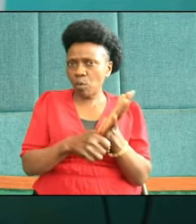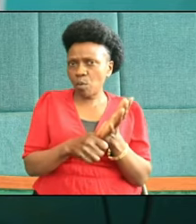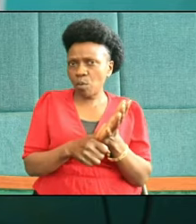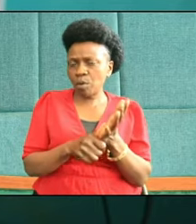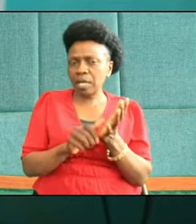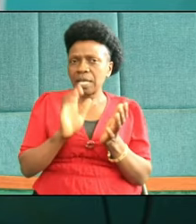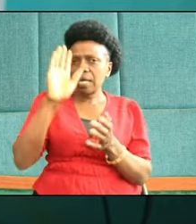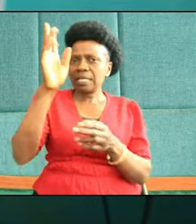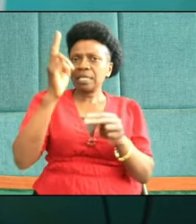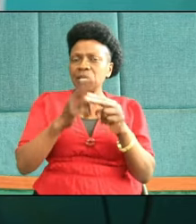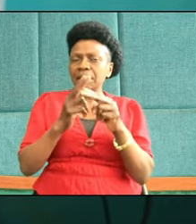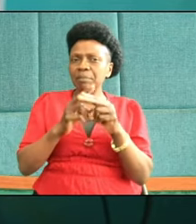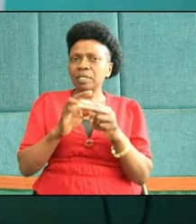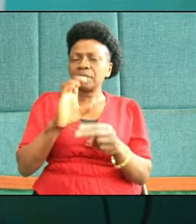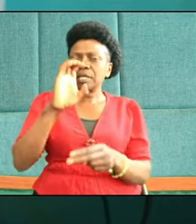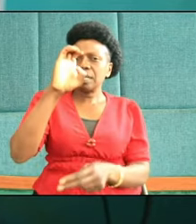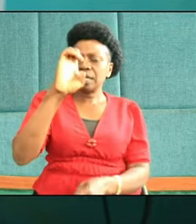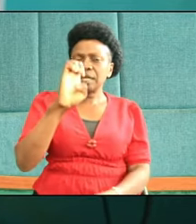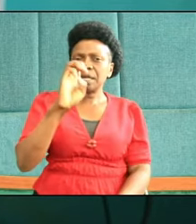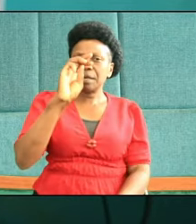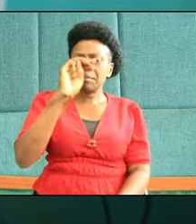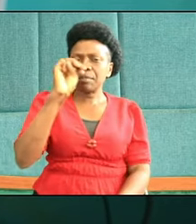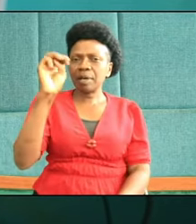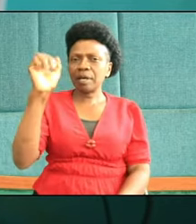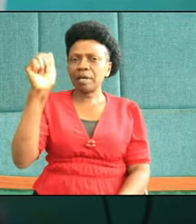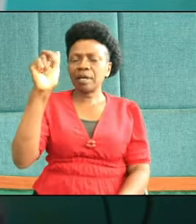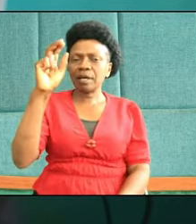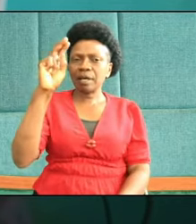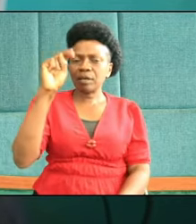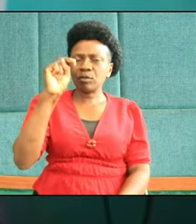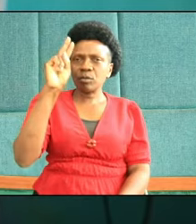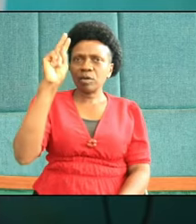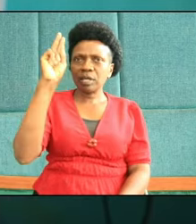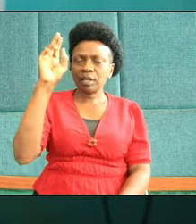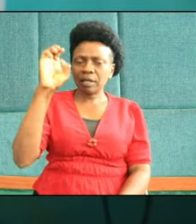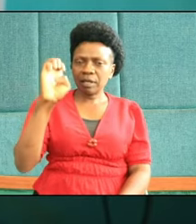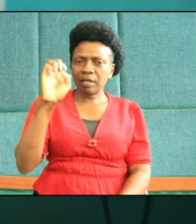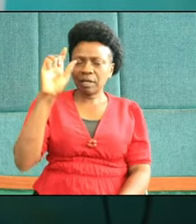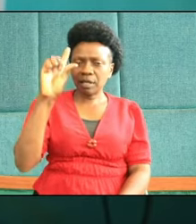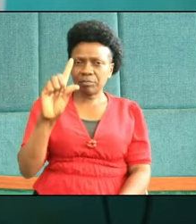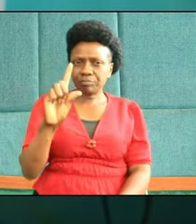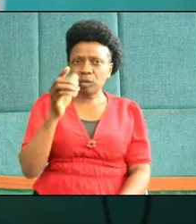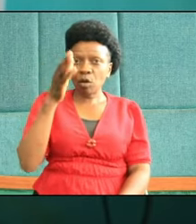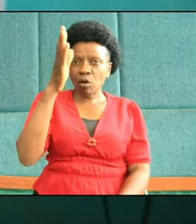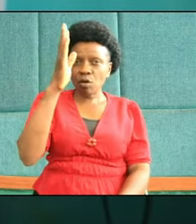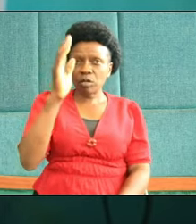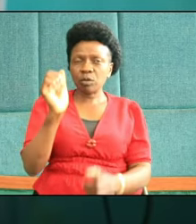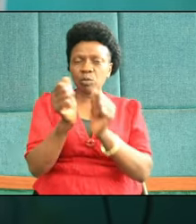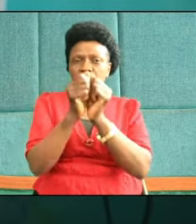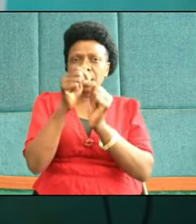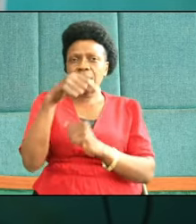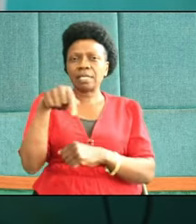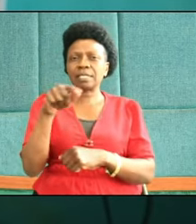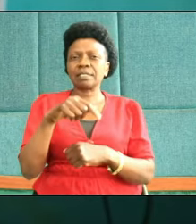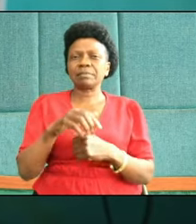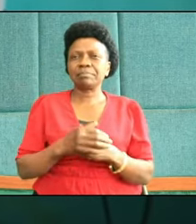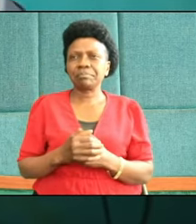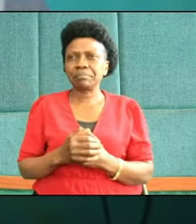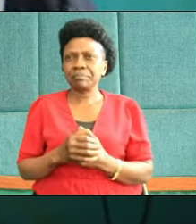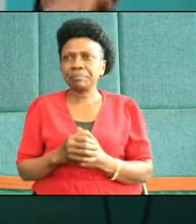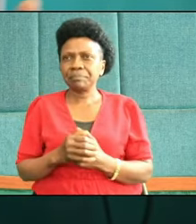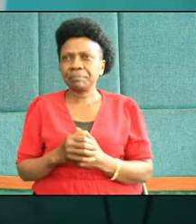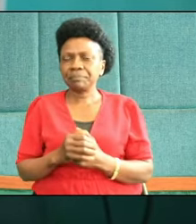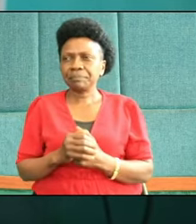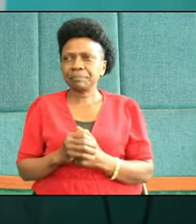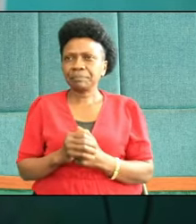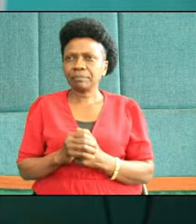His name is Emmanuel, who is more than a brother to us, who'd be by us whether we are at the